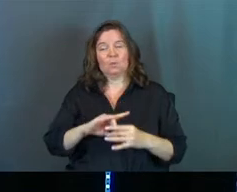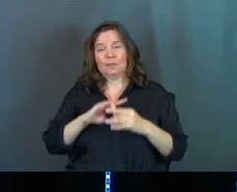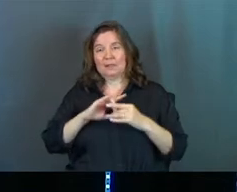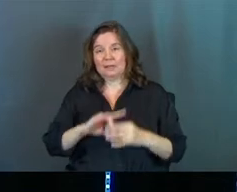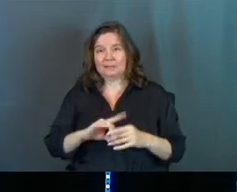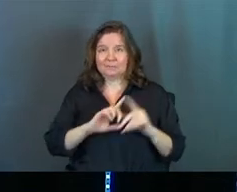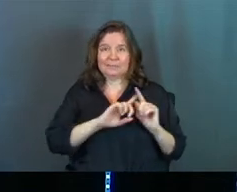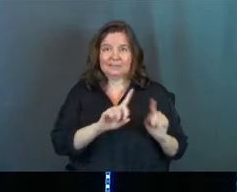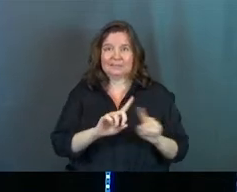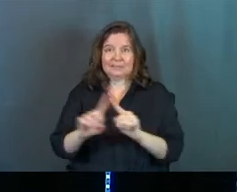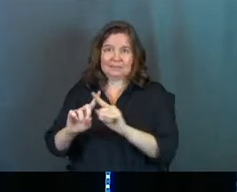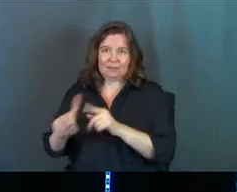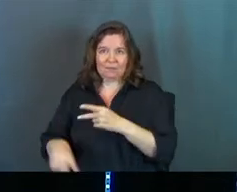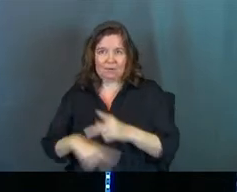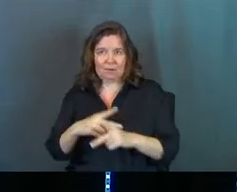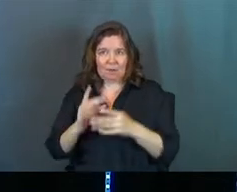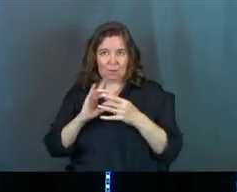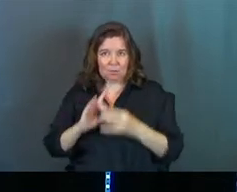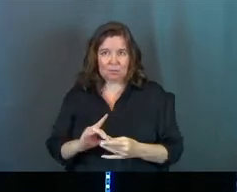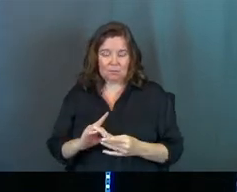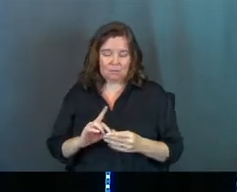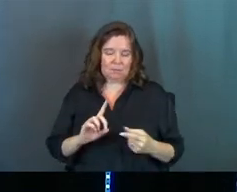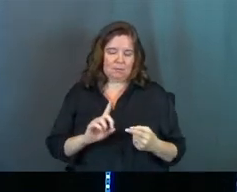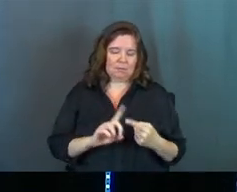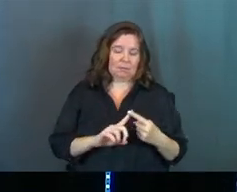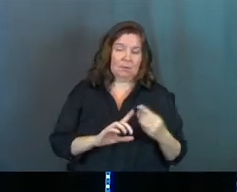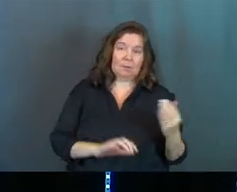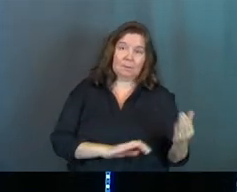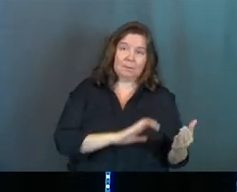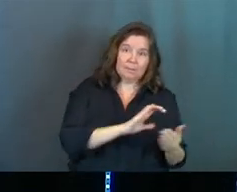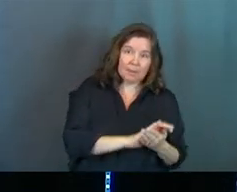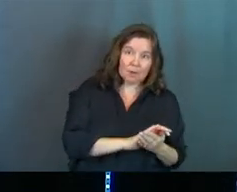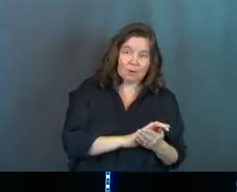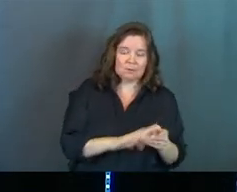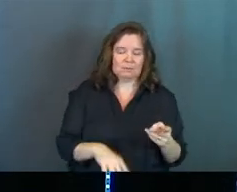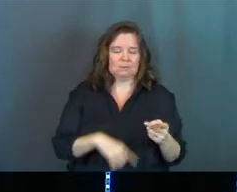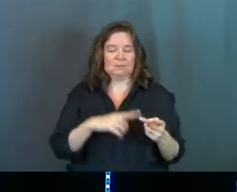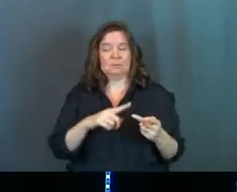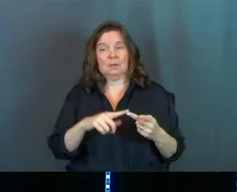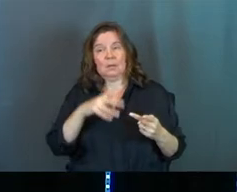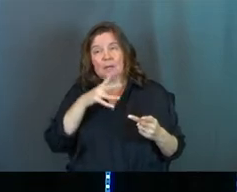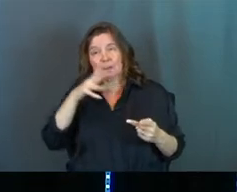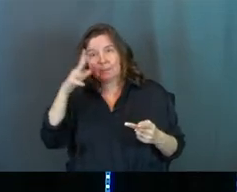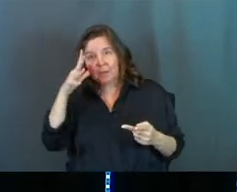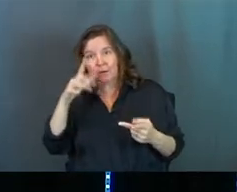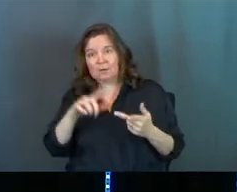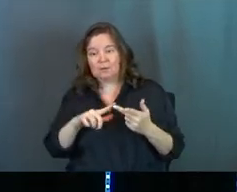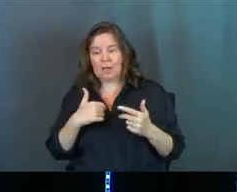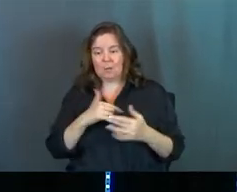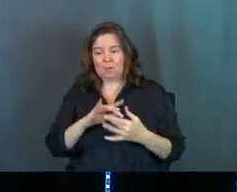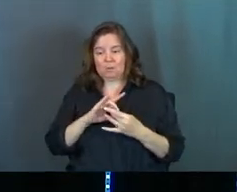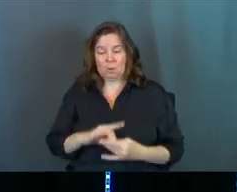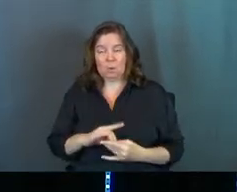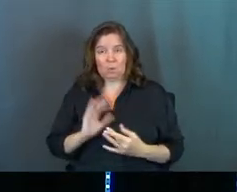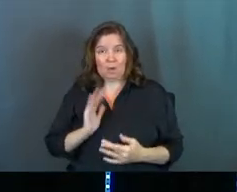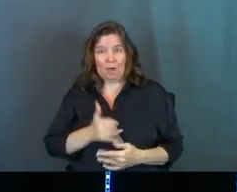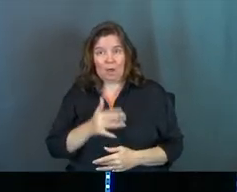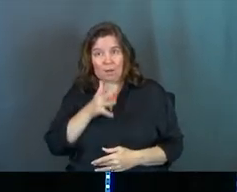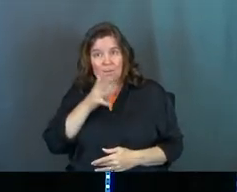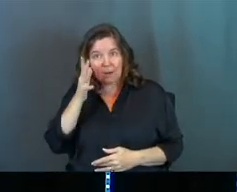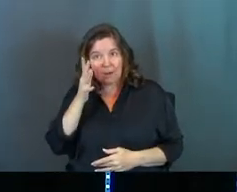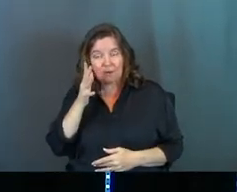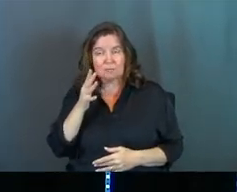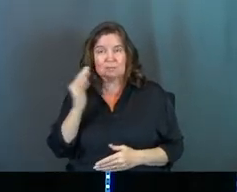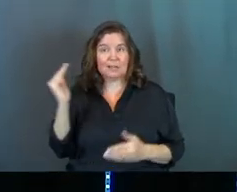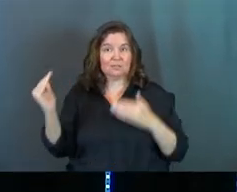about different kinds of relationships from marriage to parenting to how we associate with our parents, you know, just